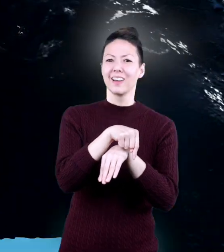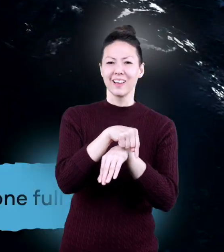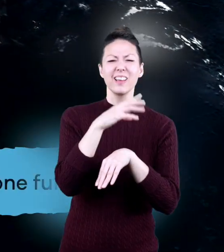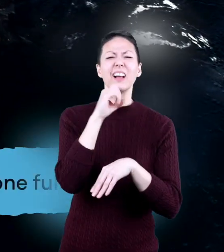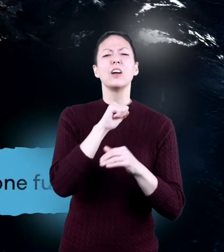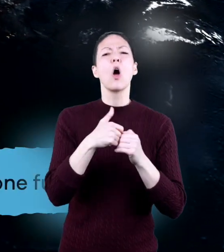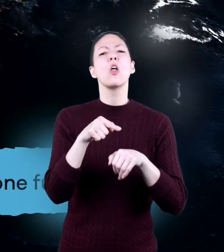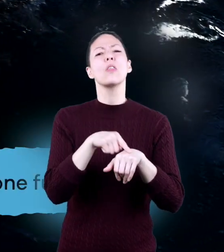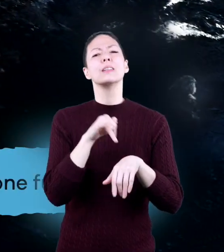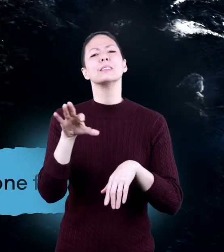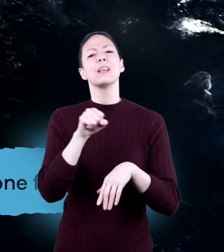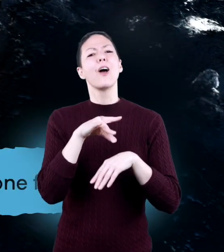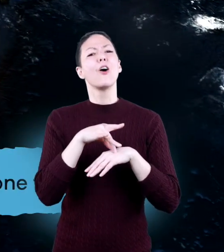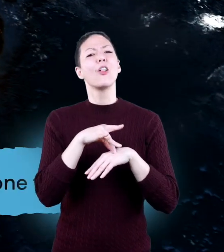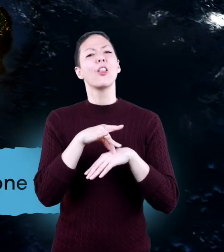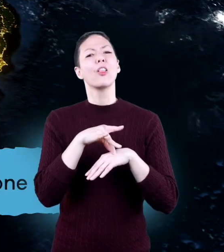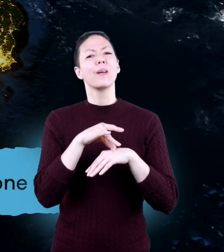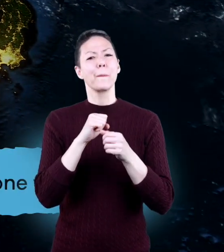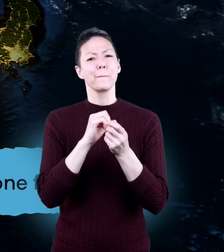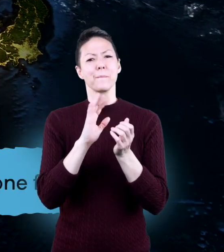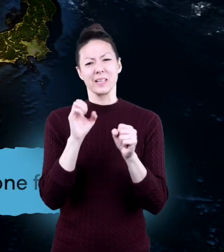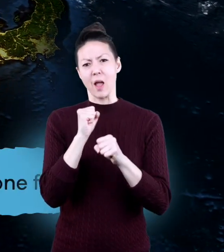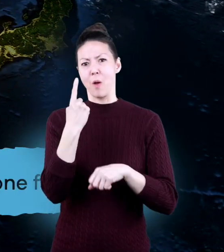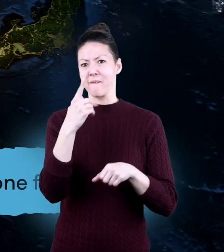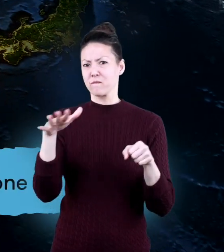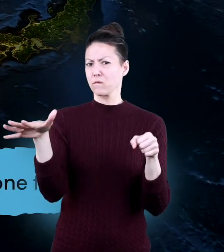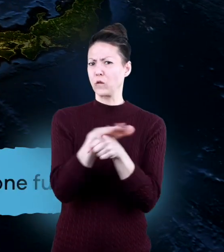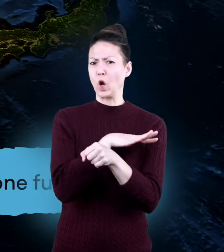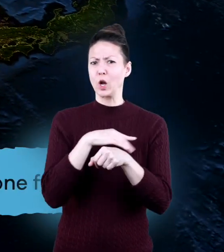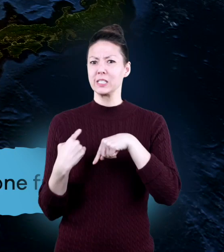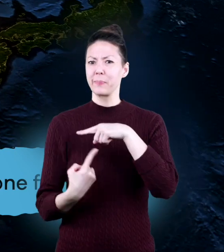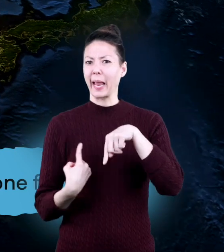Guess how long it takes Earth to make one full spin?